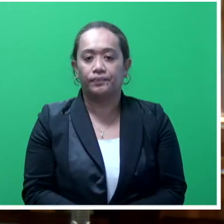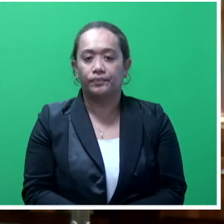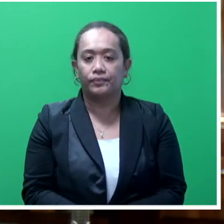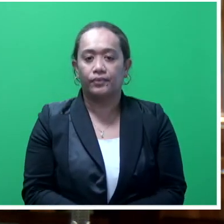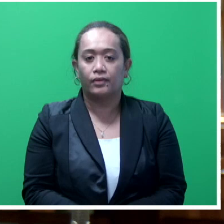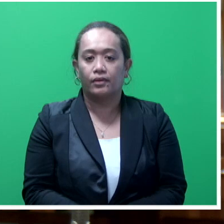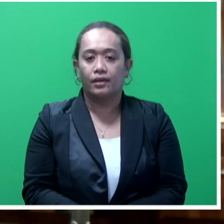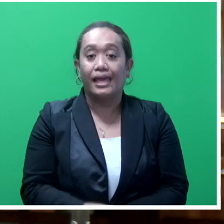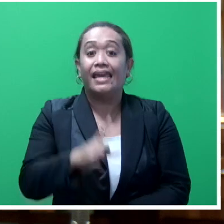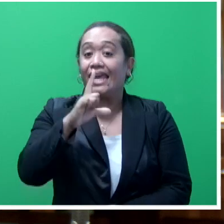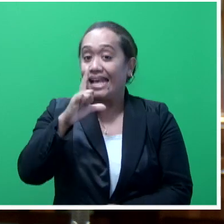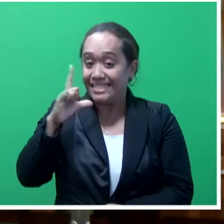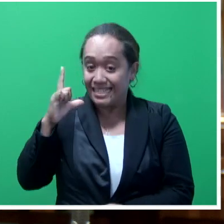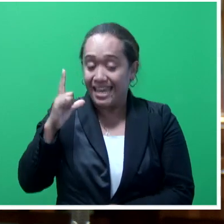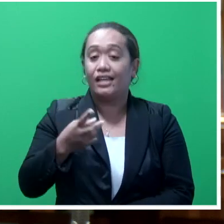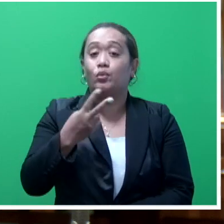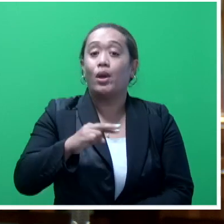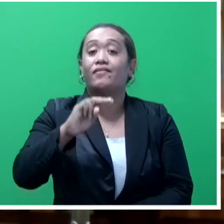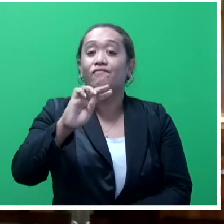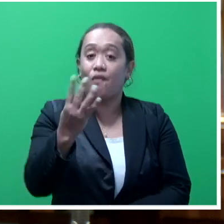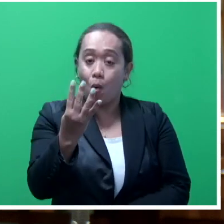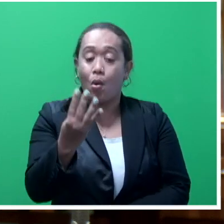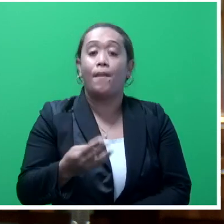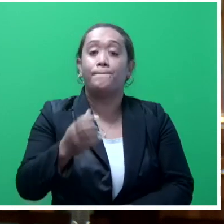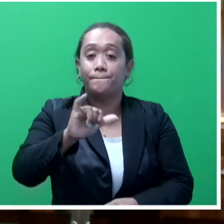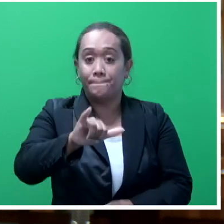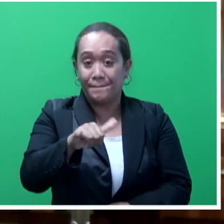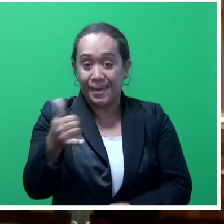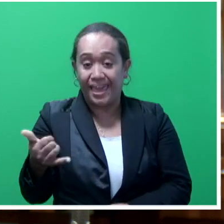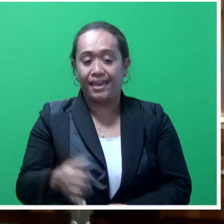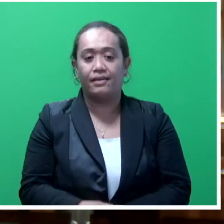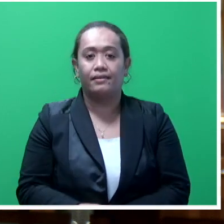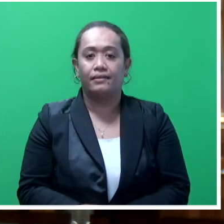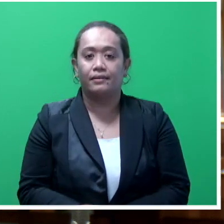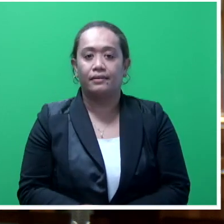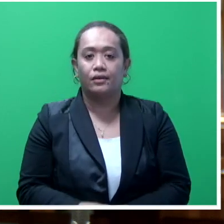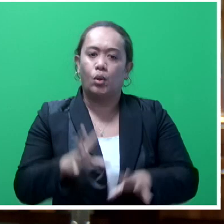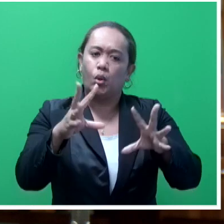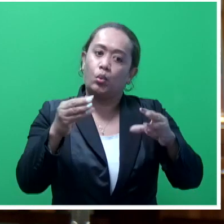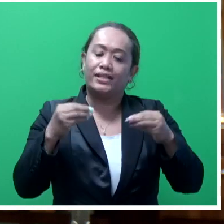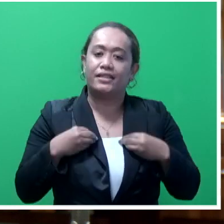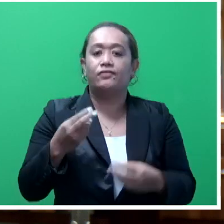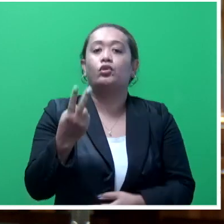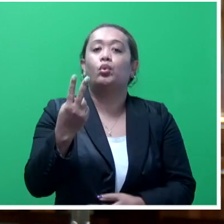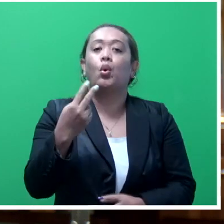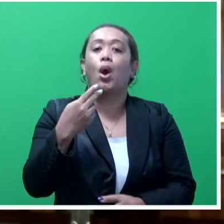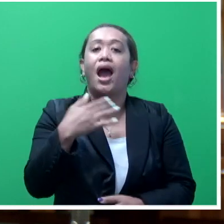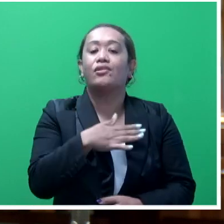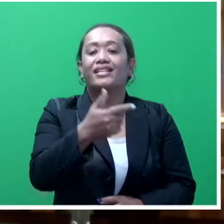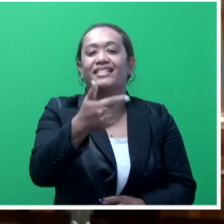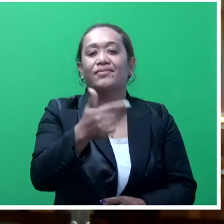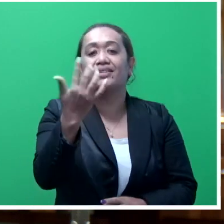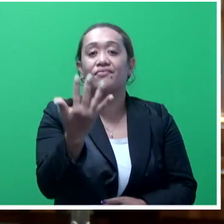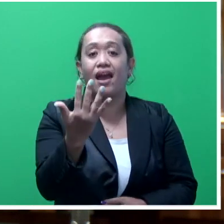As of yesterday, the 24th of May, the fund has received 275 applications for home loan assistance under this particular